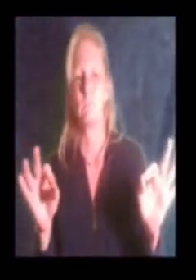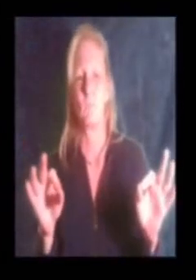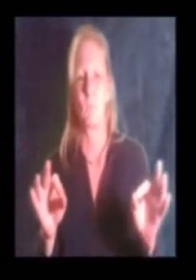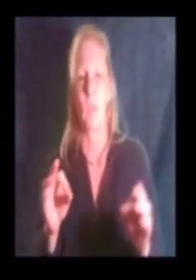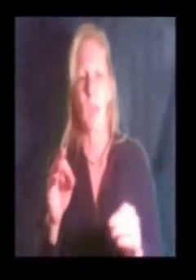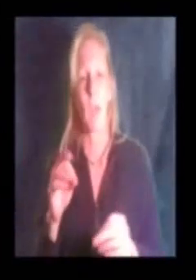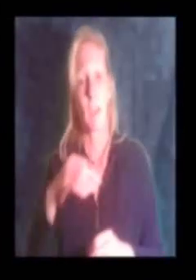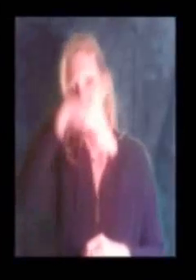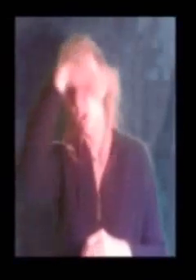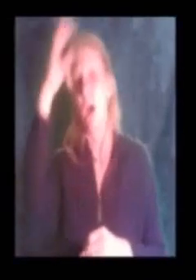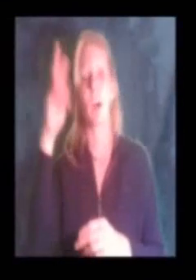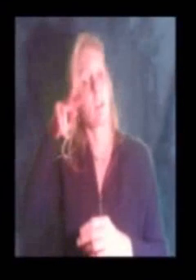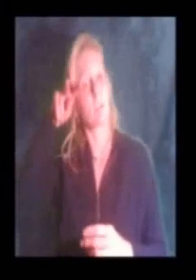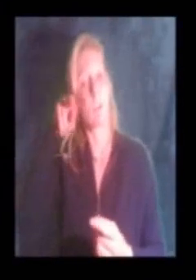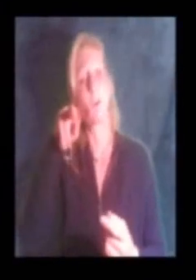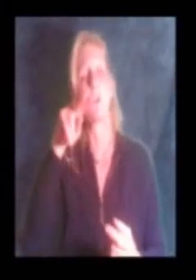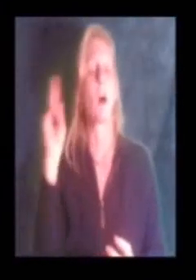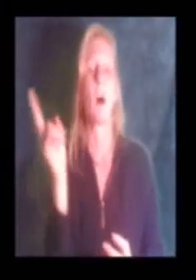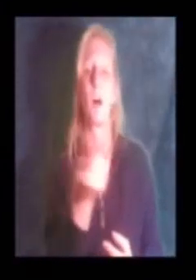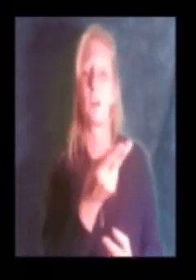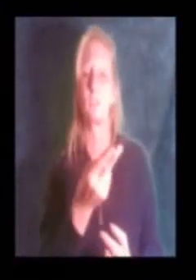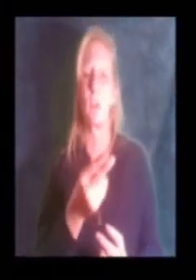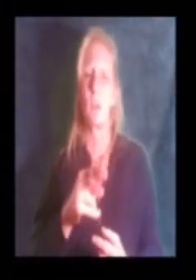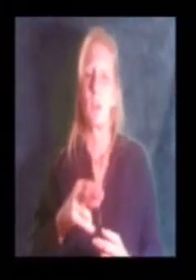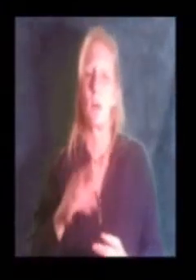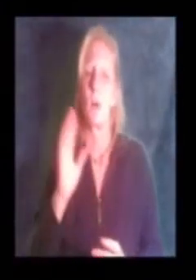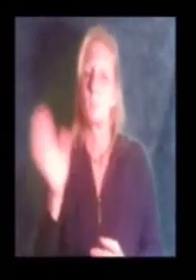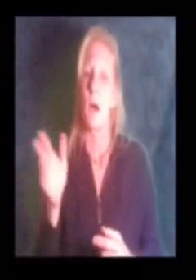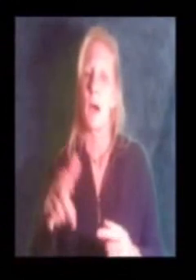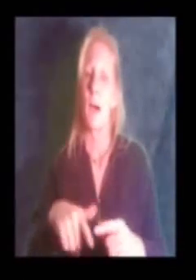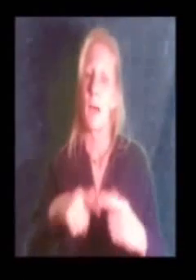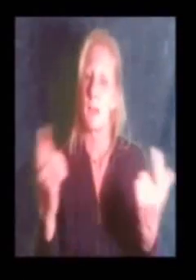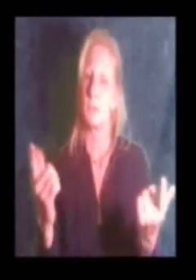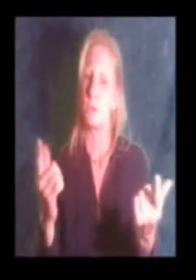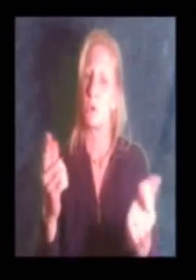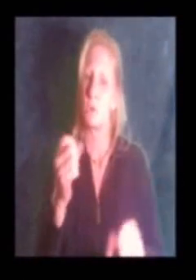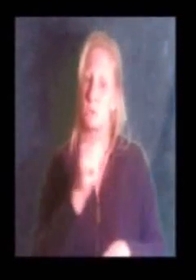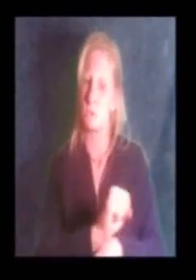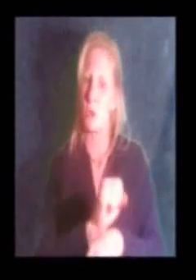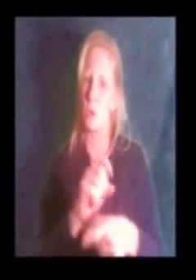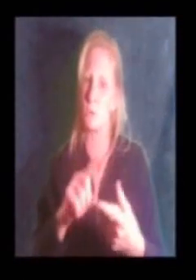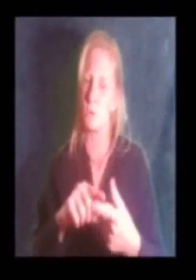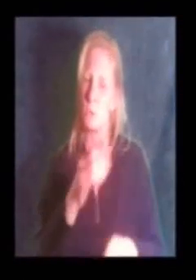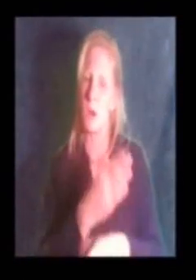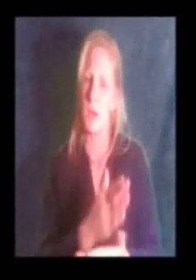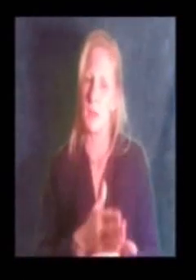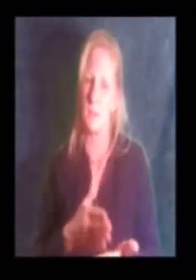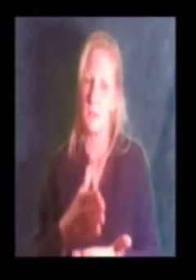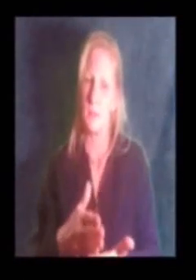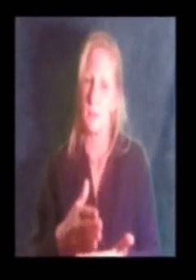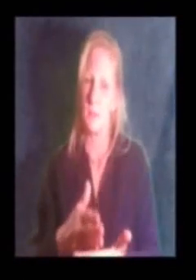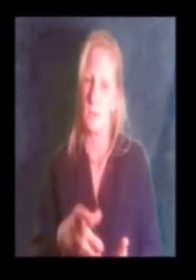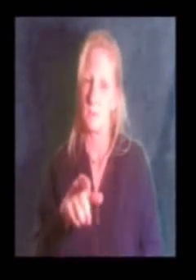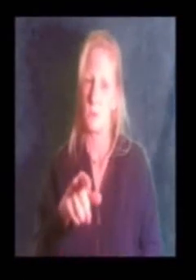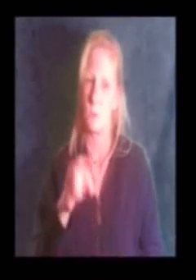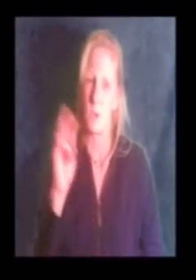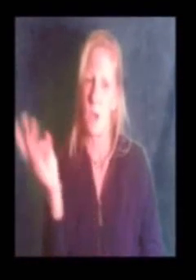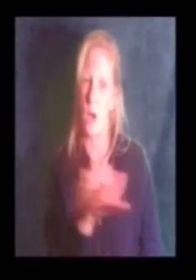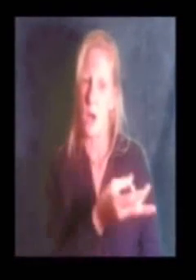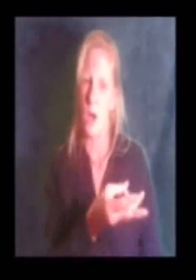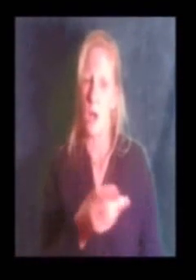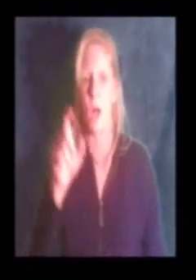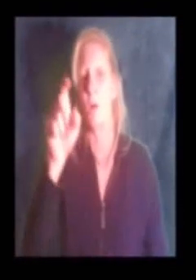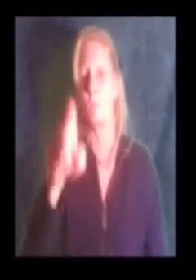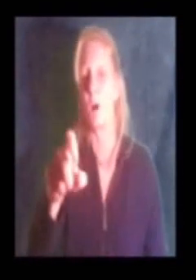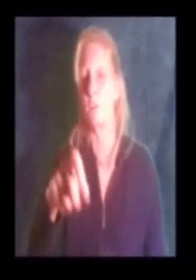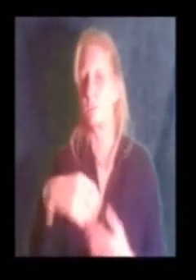As God has shown us By turning stone to bread So we all